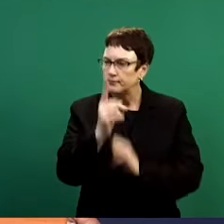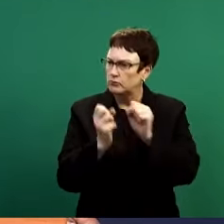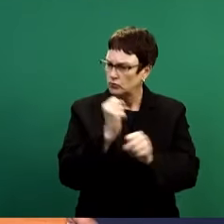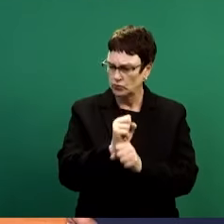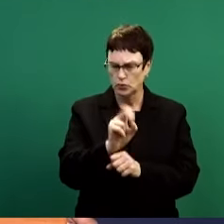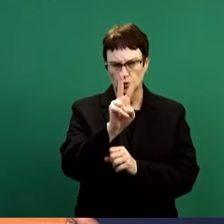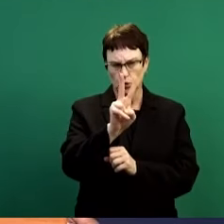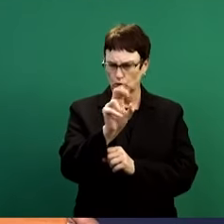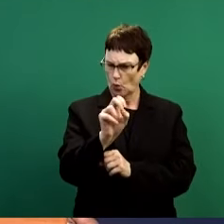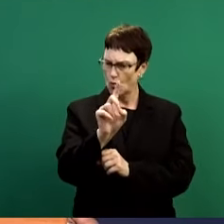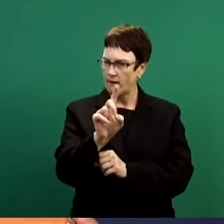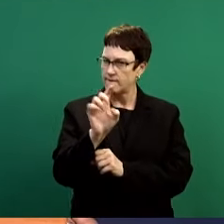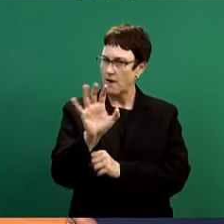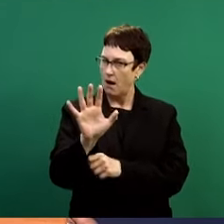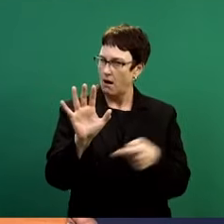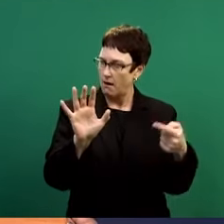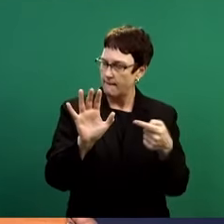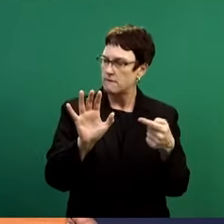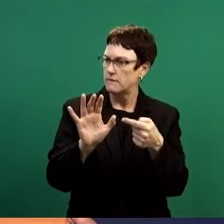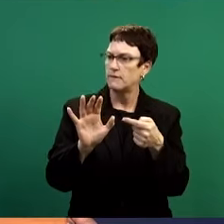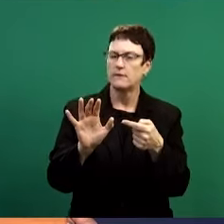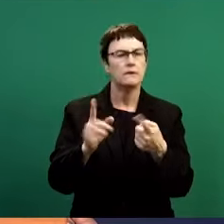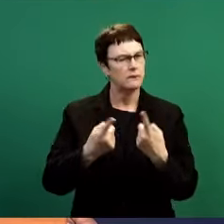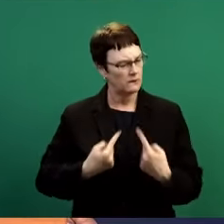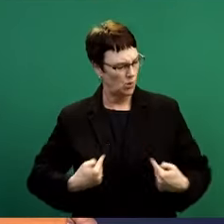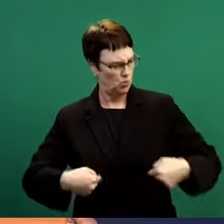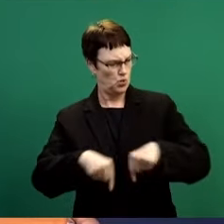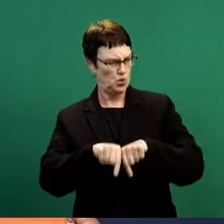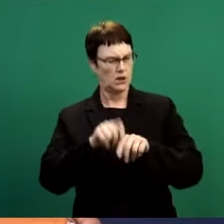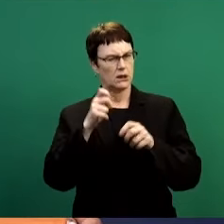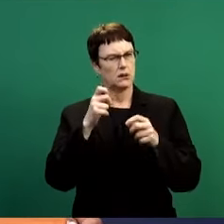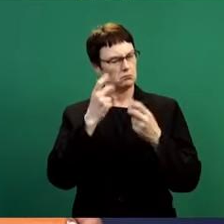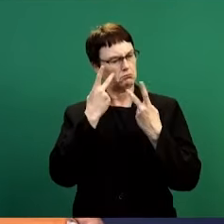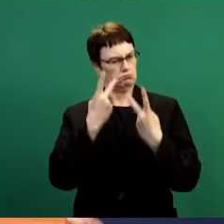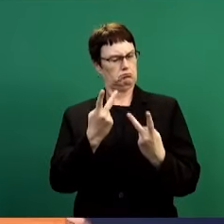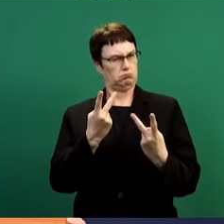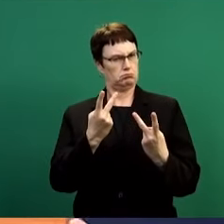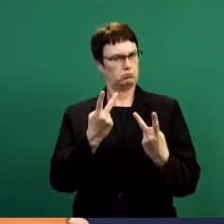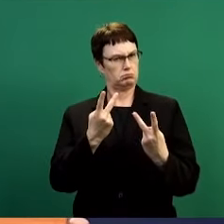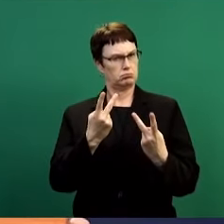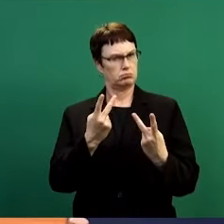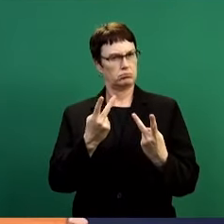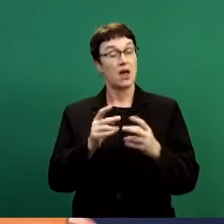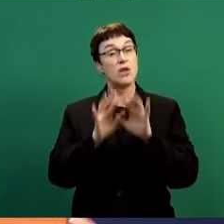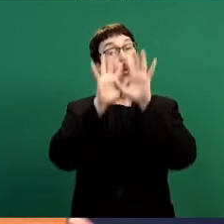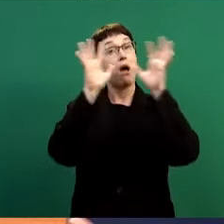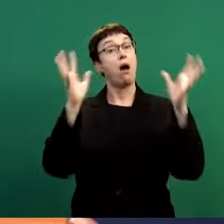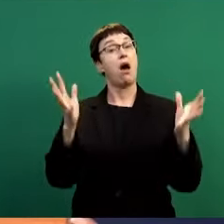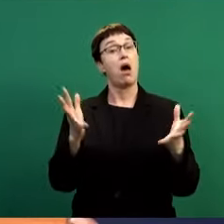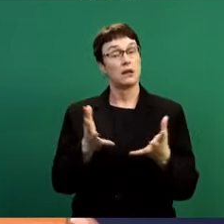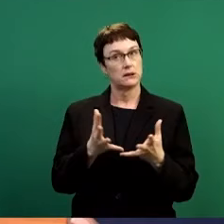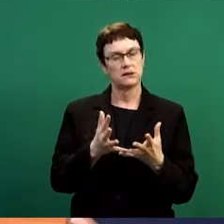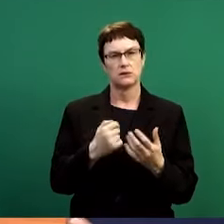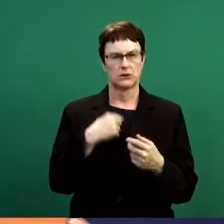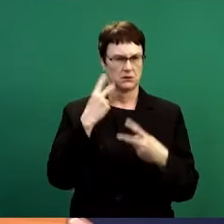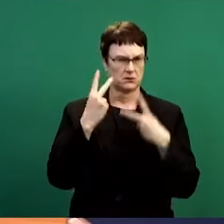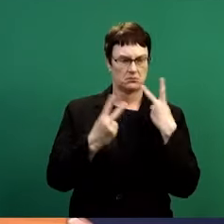we picked up globally that there were reports of market